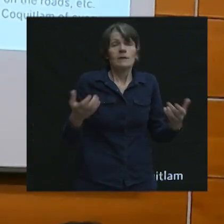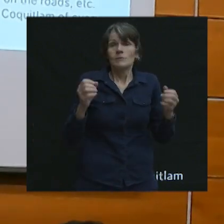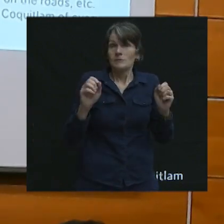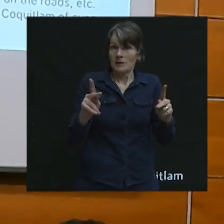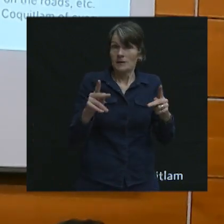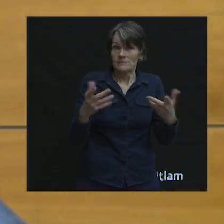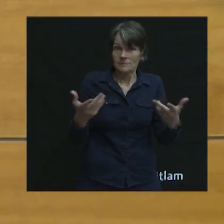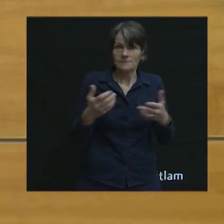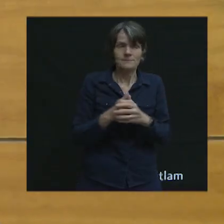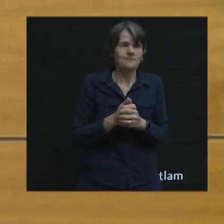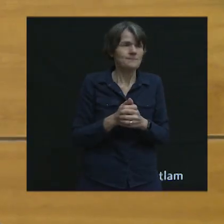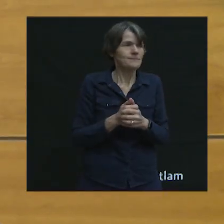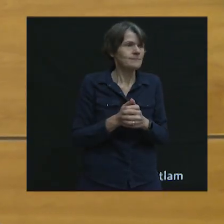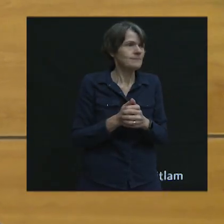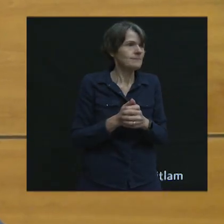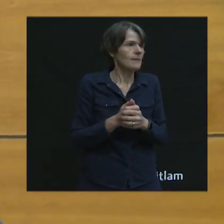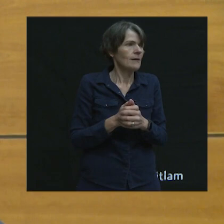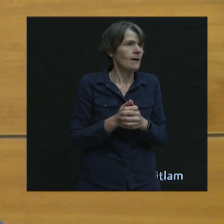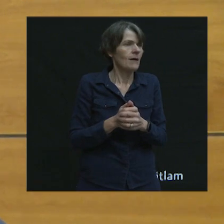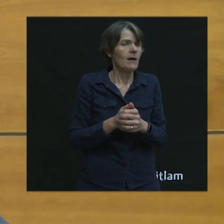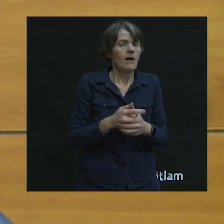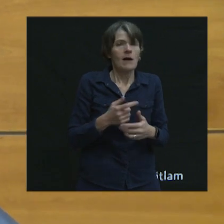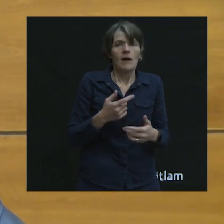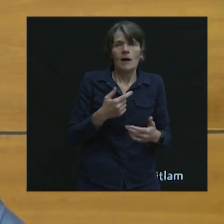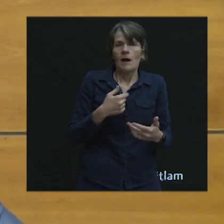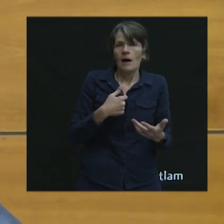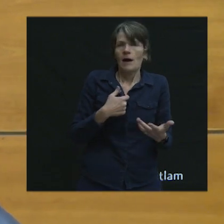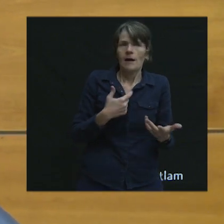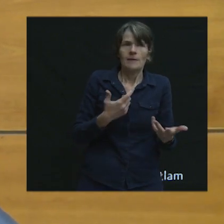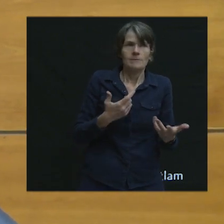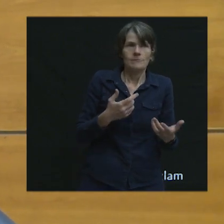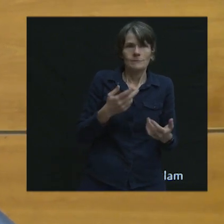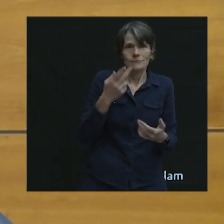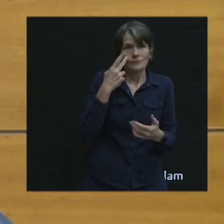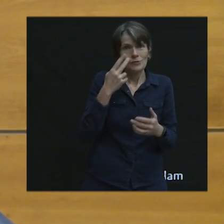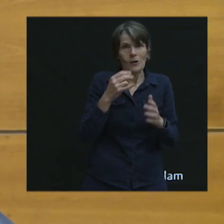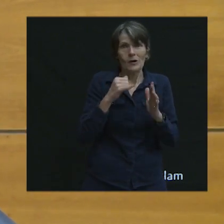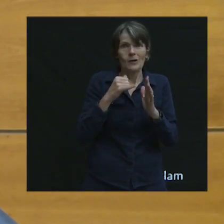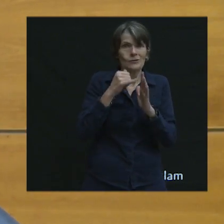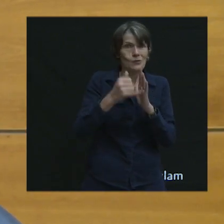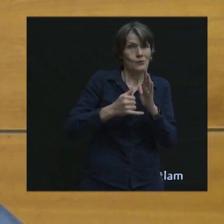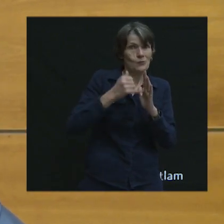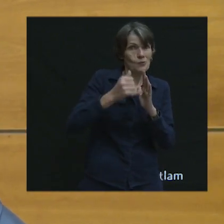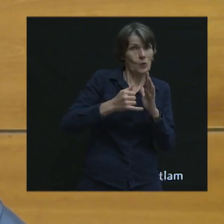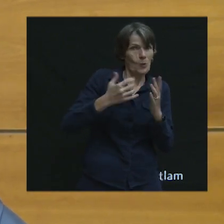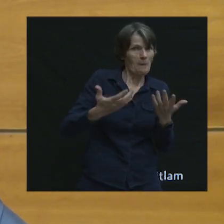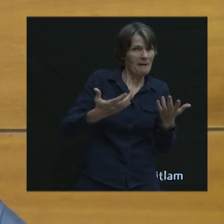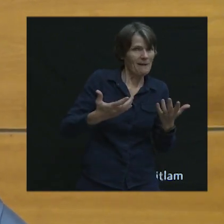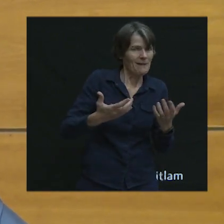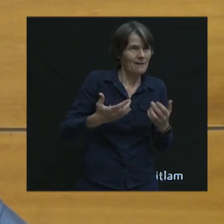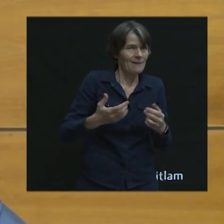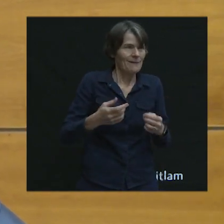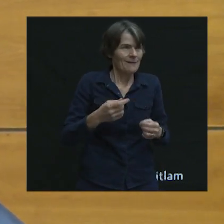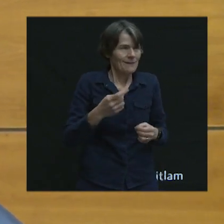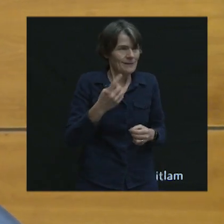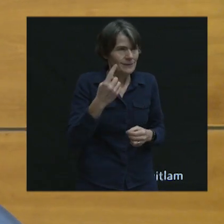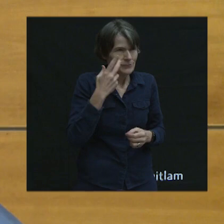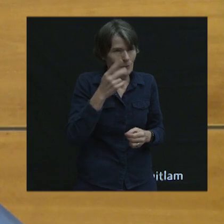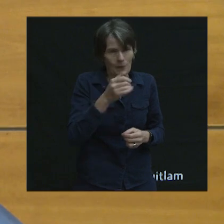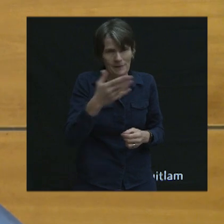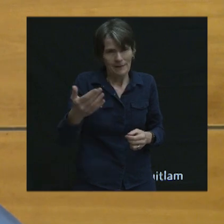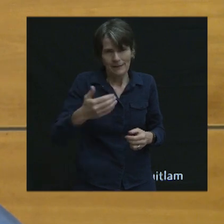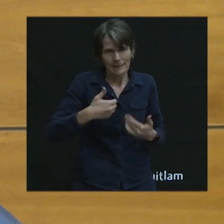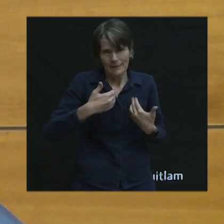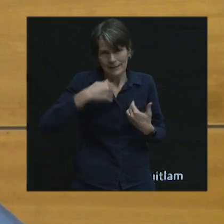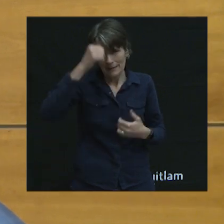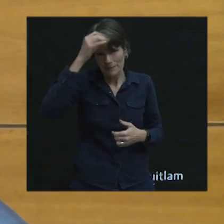Okay, well, maybe I've just seen it's on, like, YouTube or something. I don't even know the city. But there's a younger